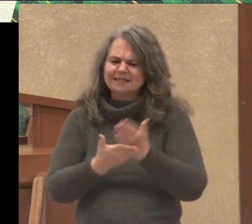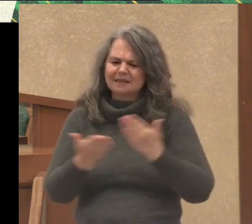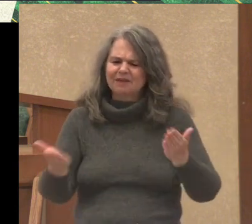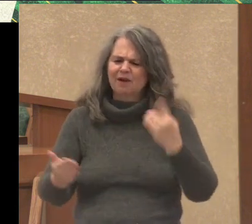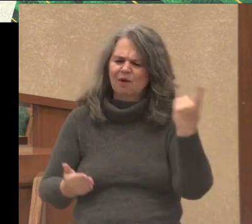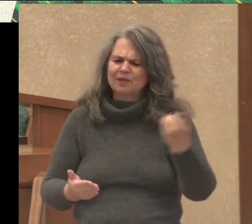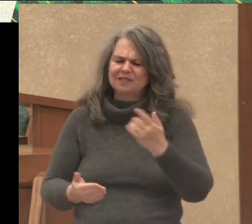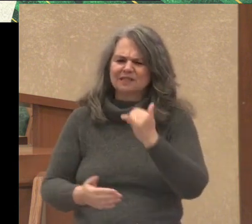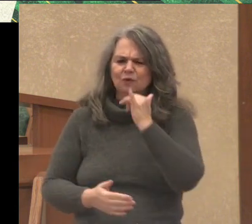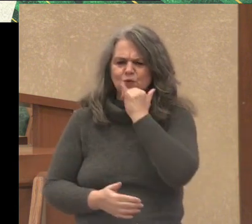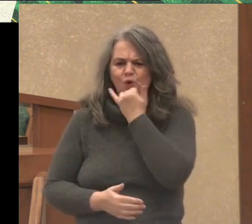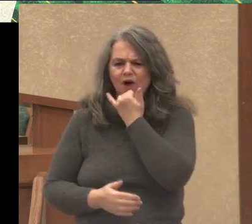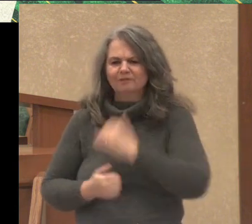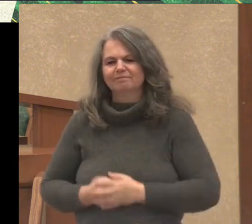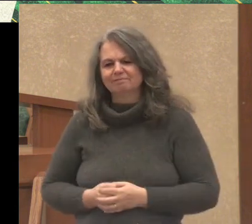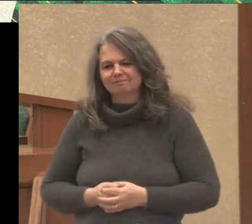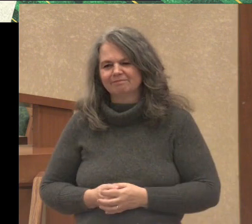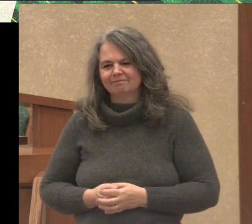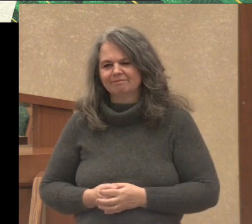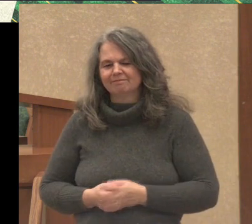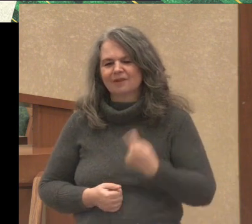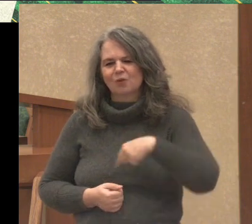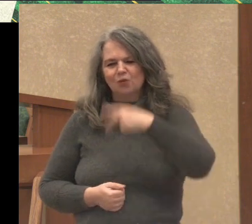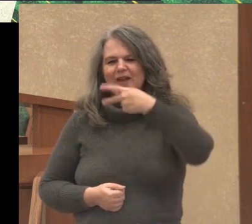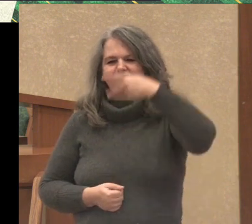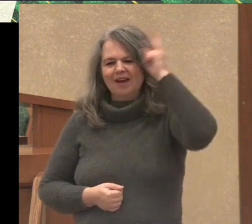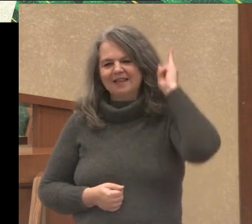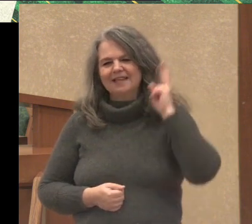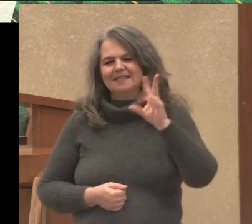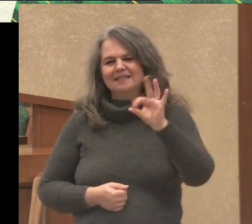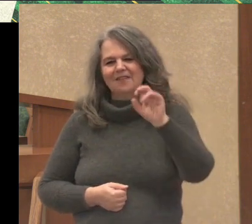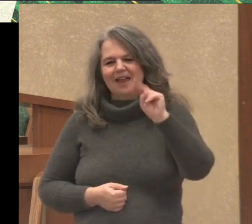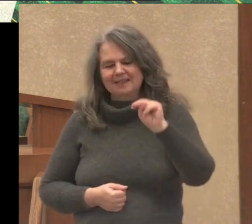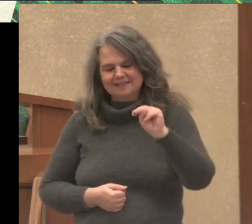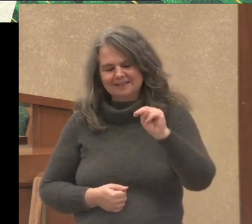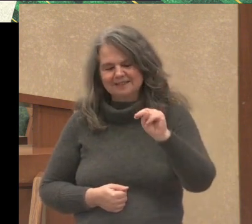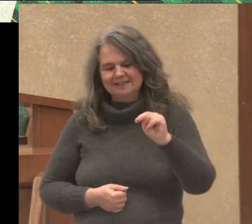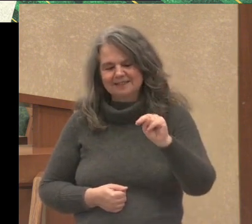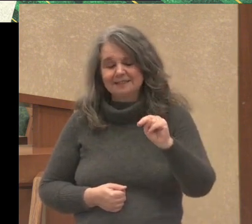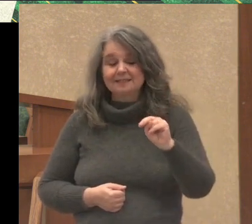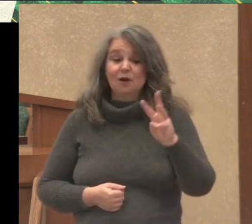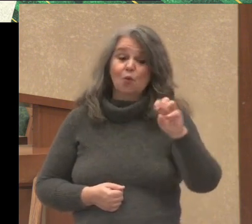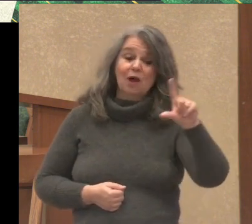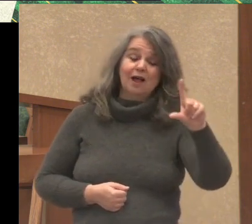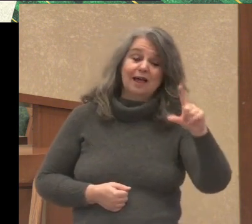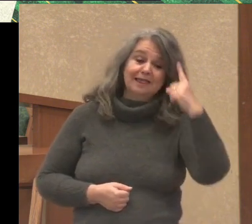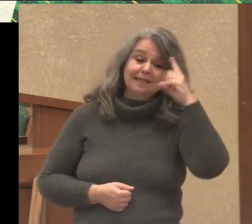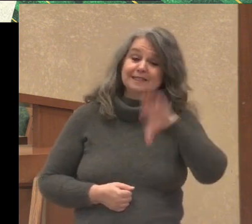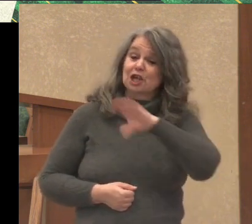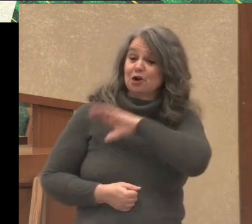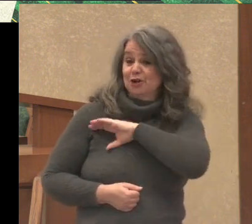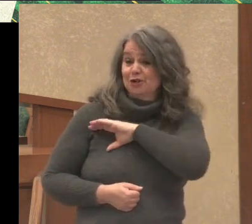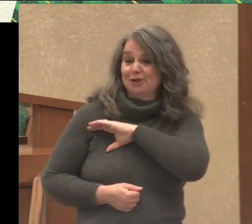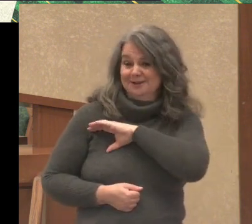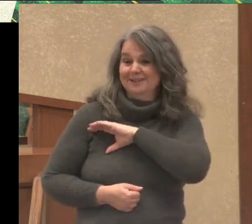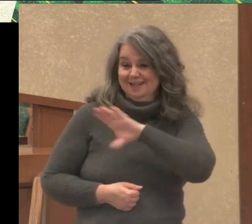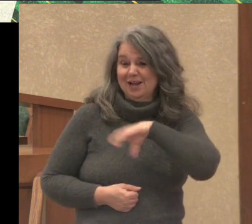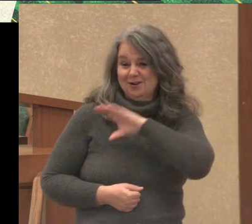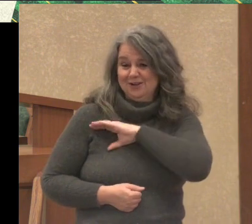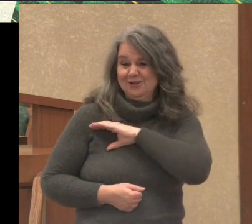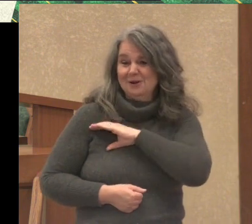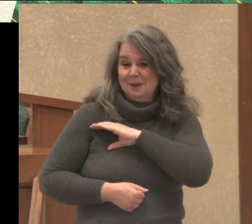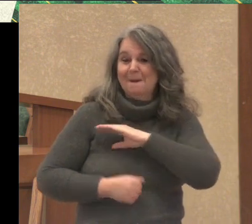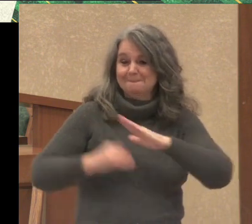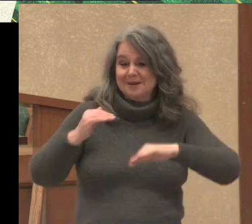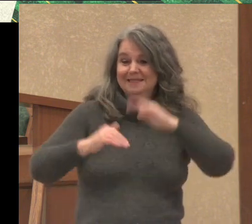wrong. We Vikings fans, well, I guess it's a character builder, right? We have